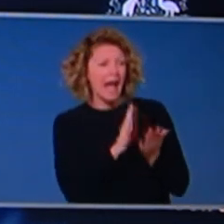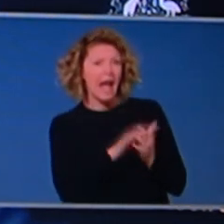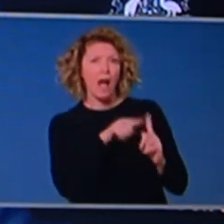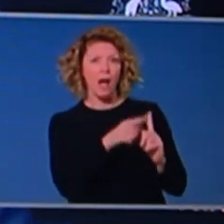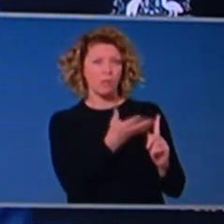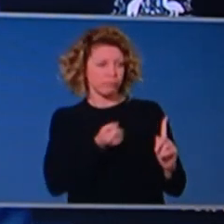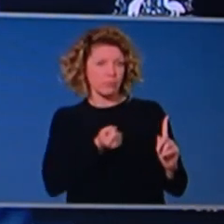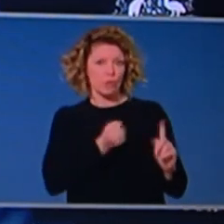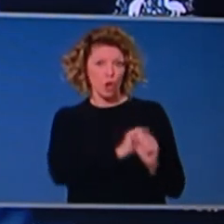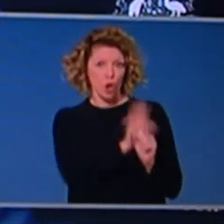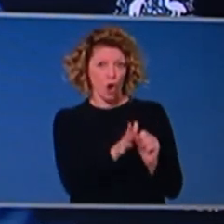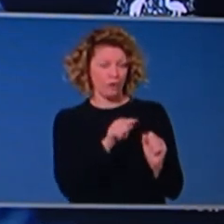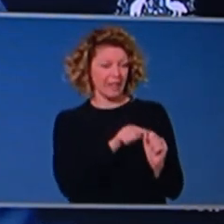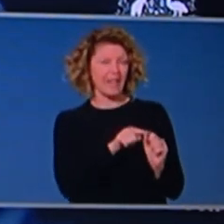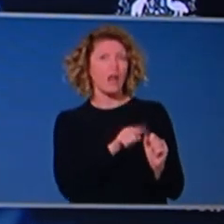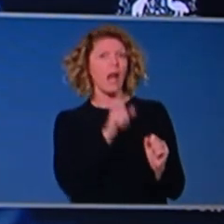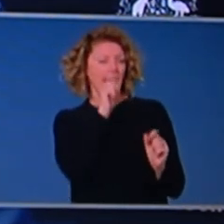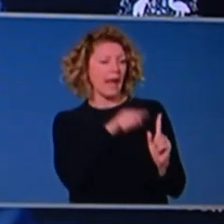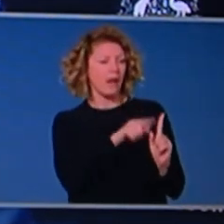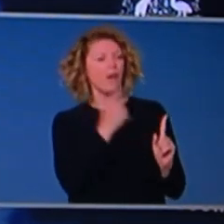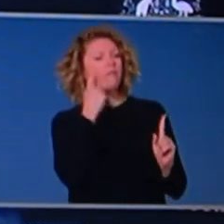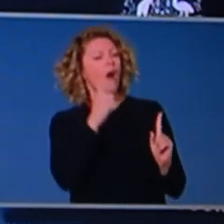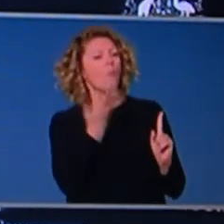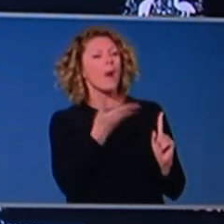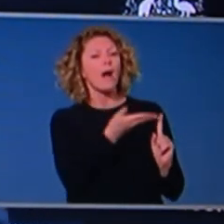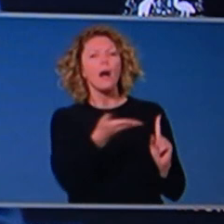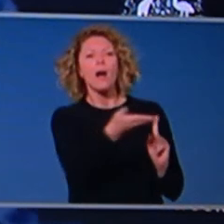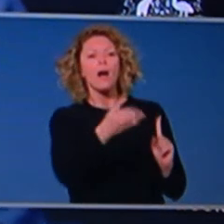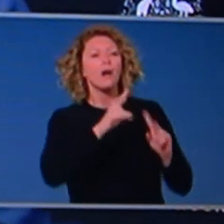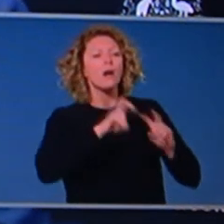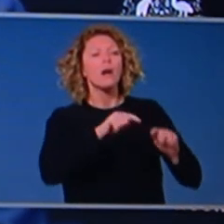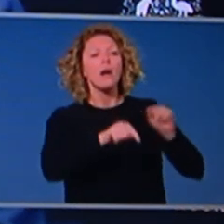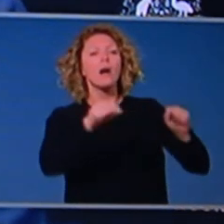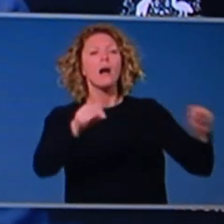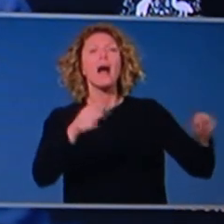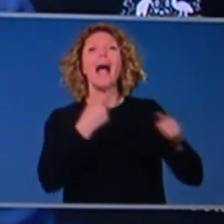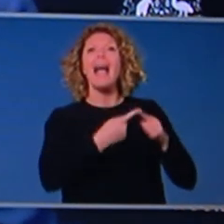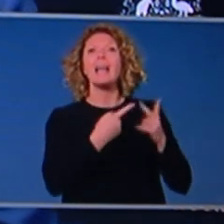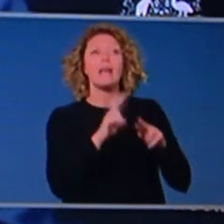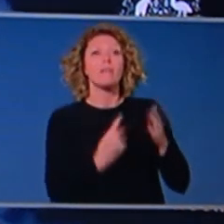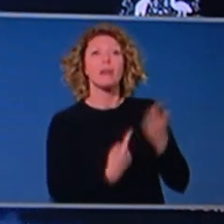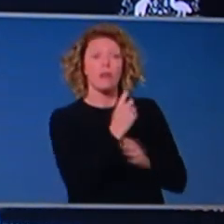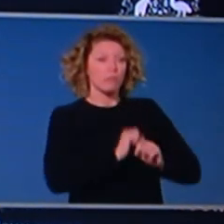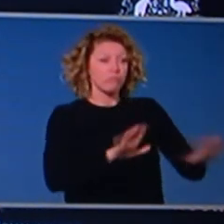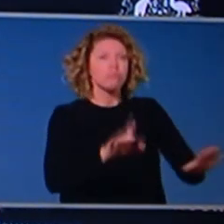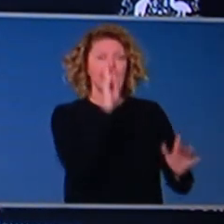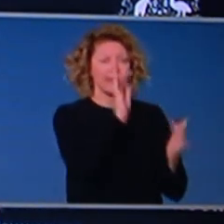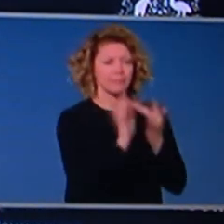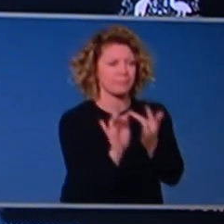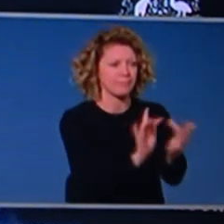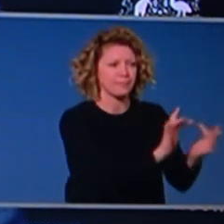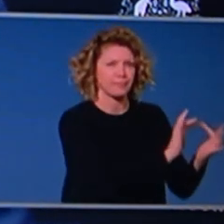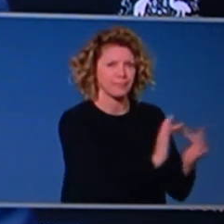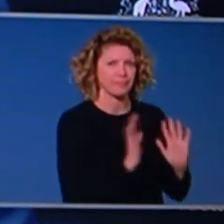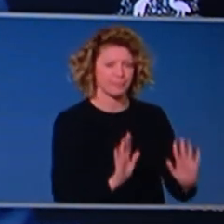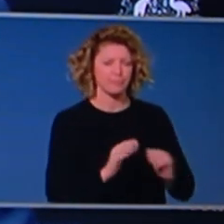of outbreaks. Another one that we've met is what we call community adherence to